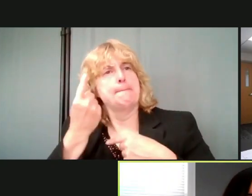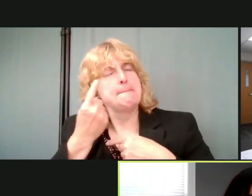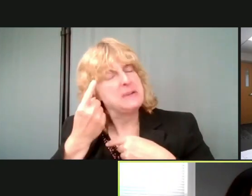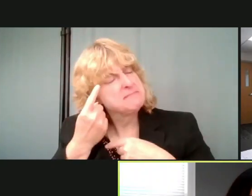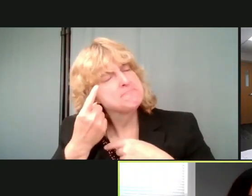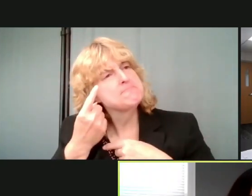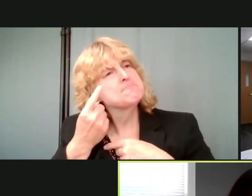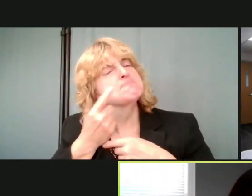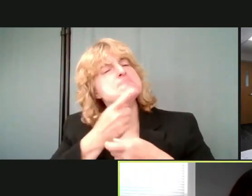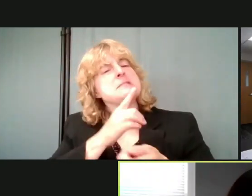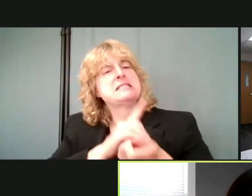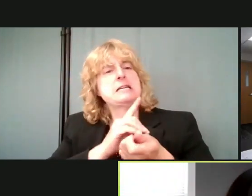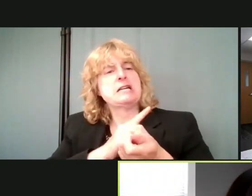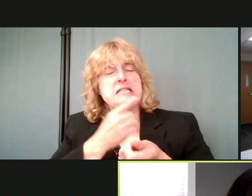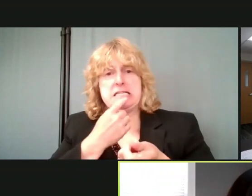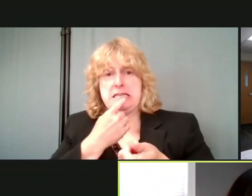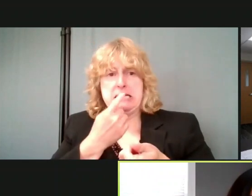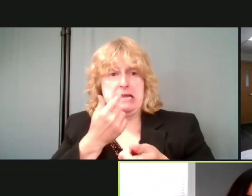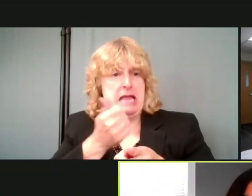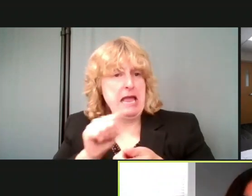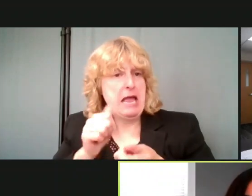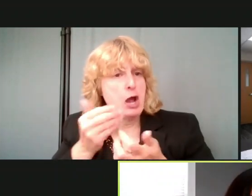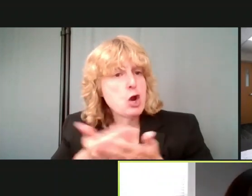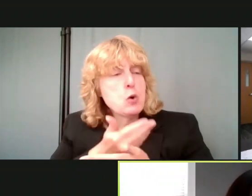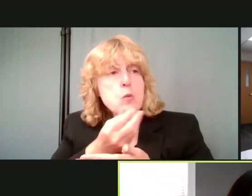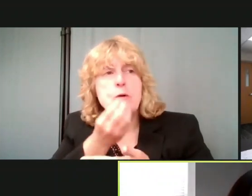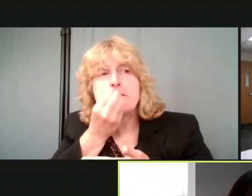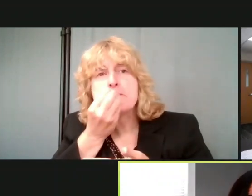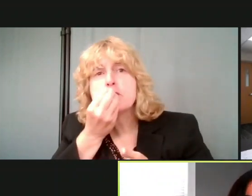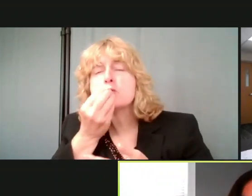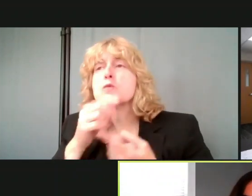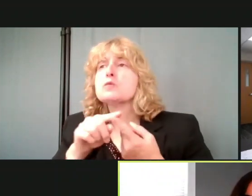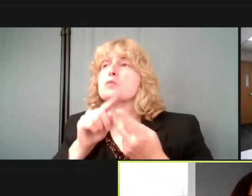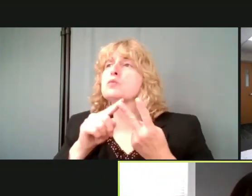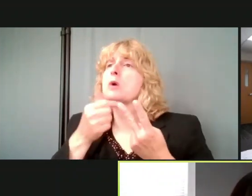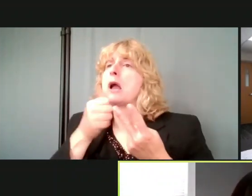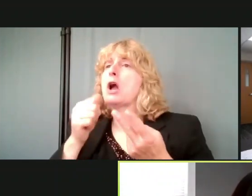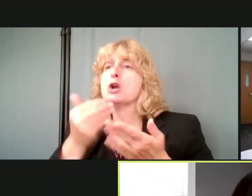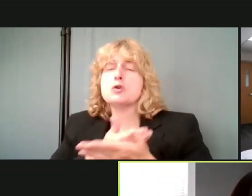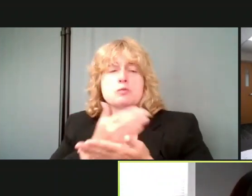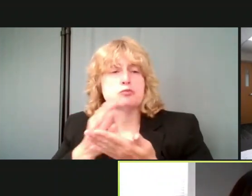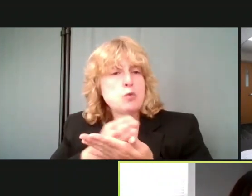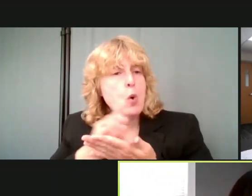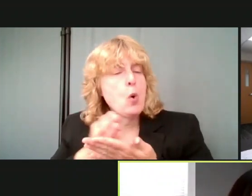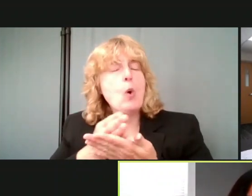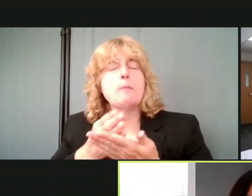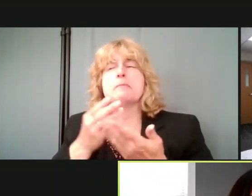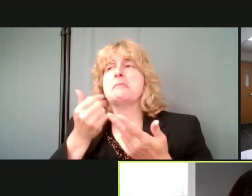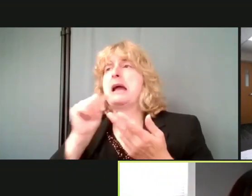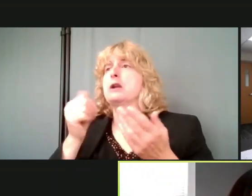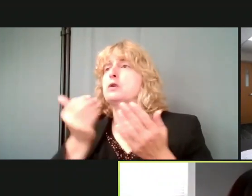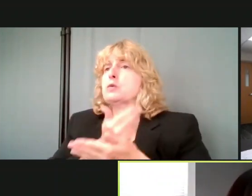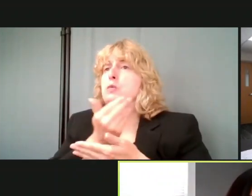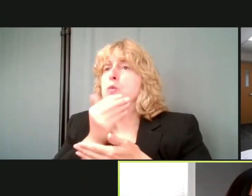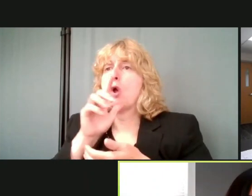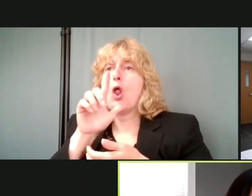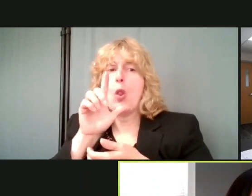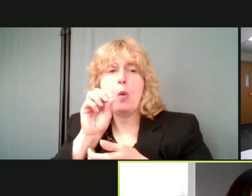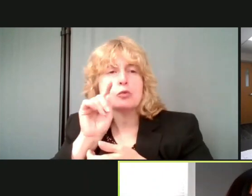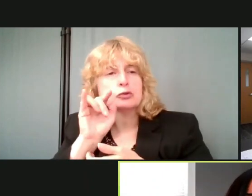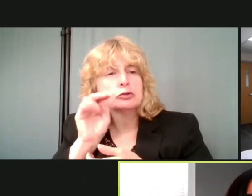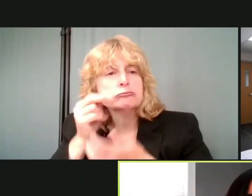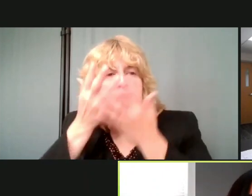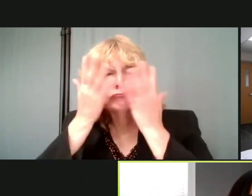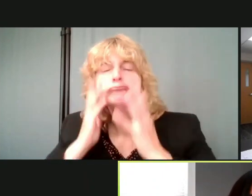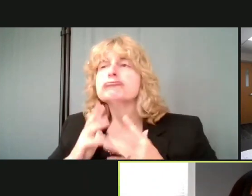you know, have we introduced anything new, any new foods, detergents, lotions? And I'm like, no, you know, um, everything has been the same at